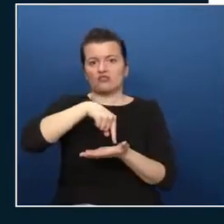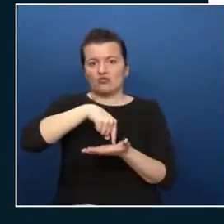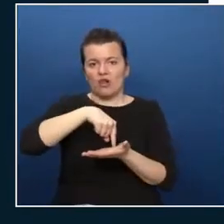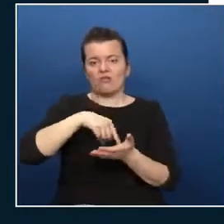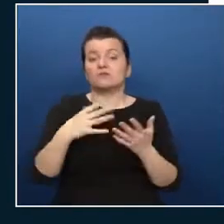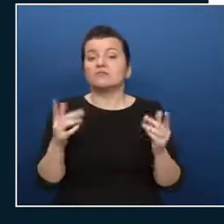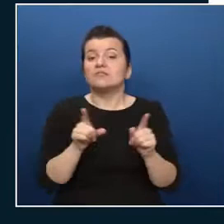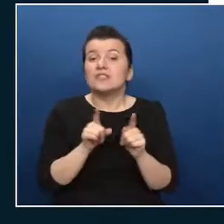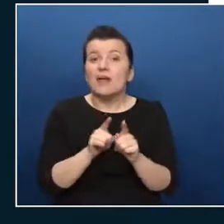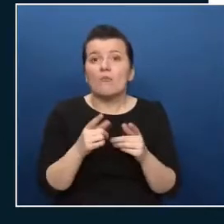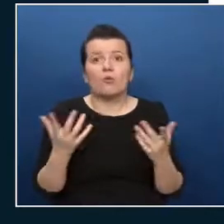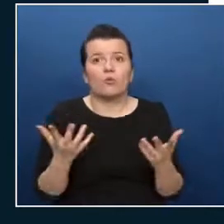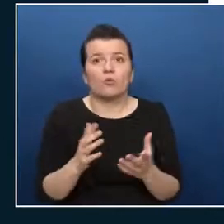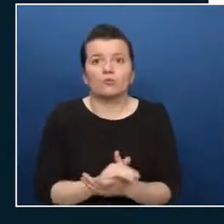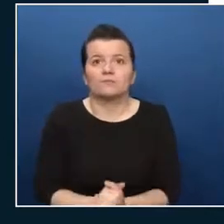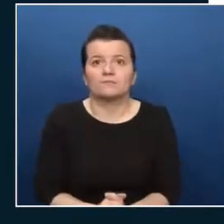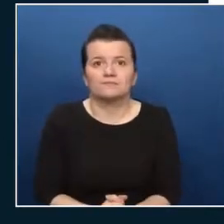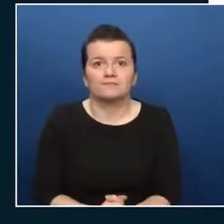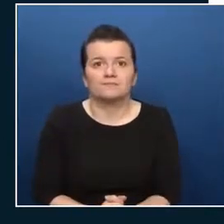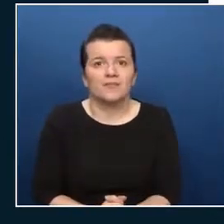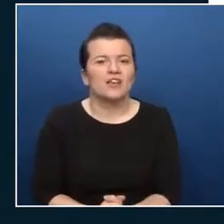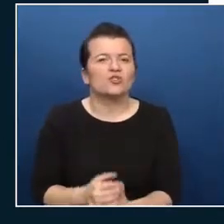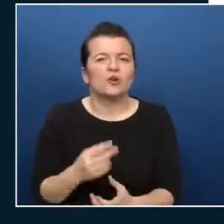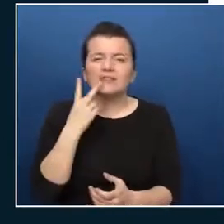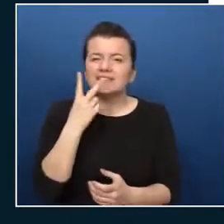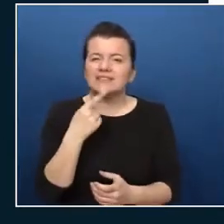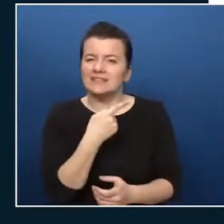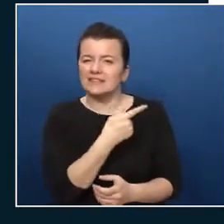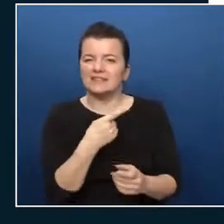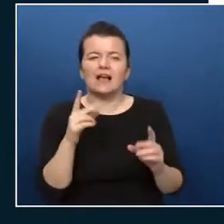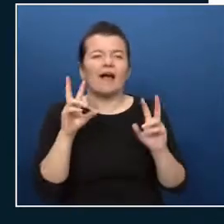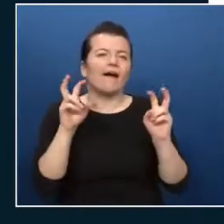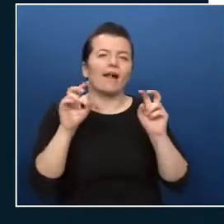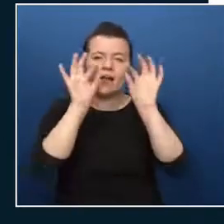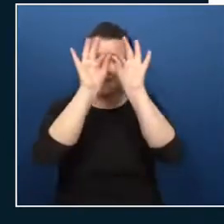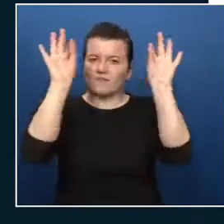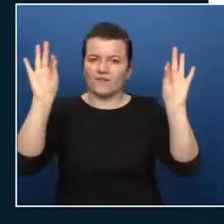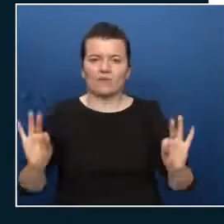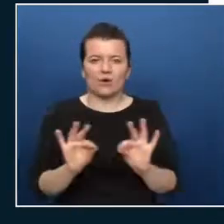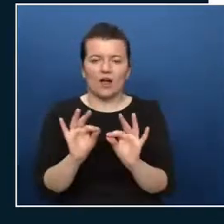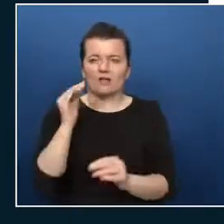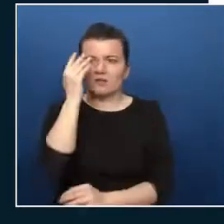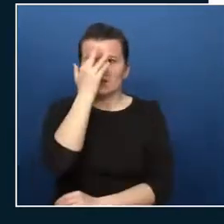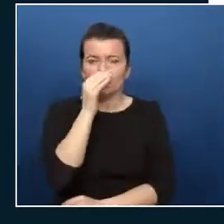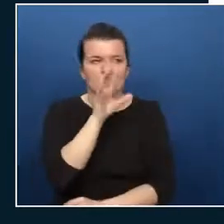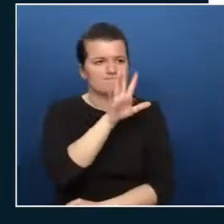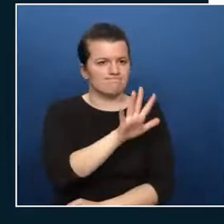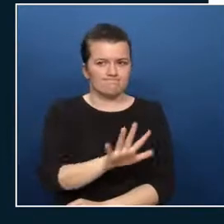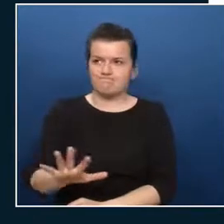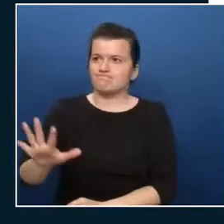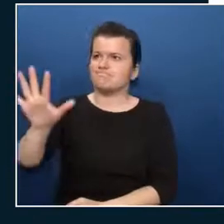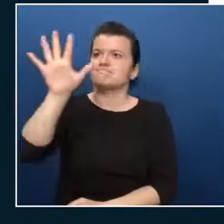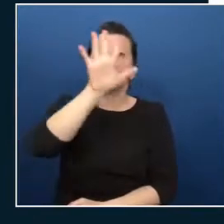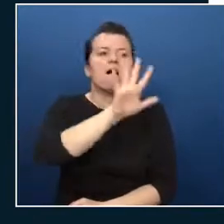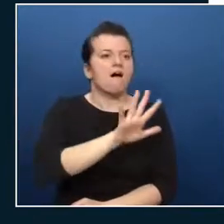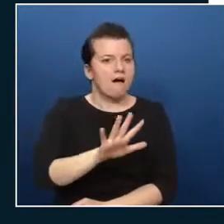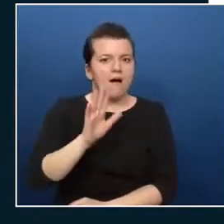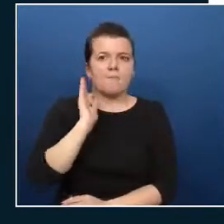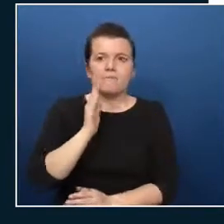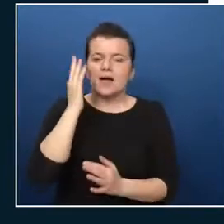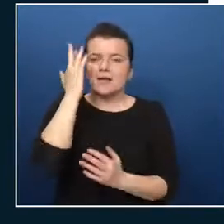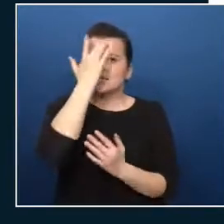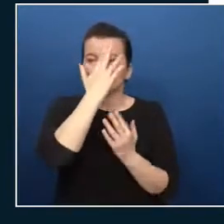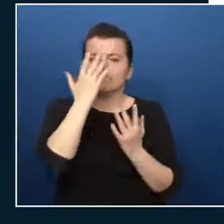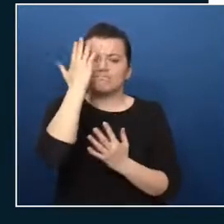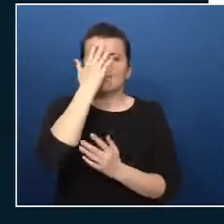or so it gives you like a framework for for brainstorming like hey what do I have to think about right the well architected framework